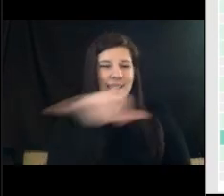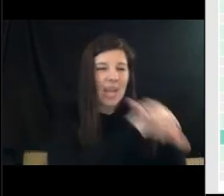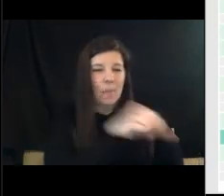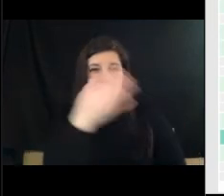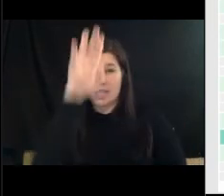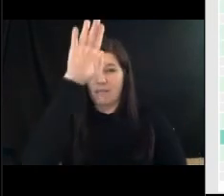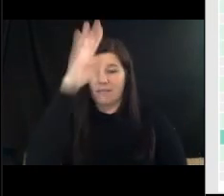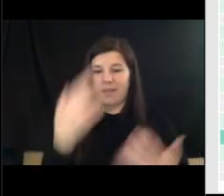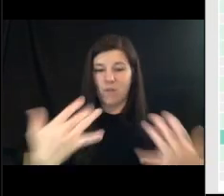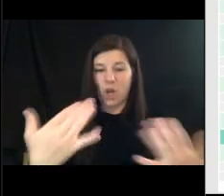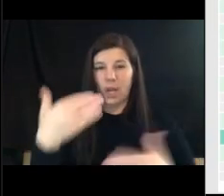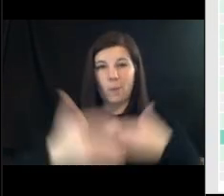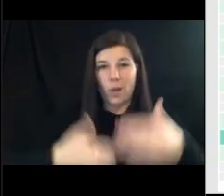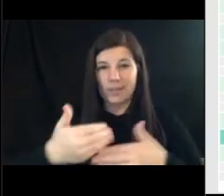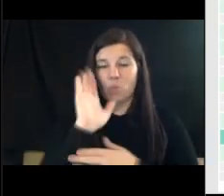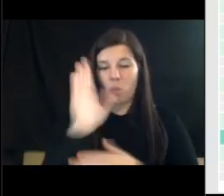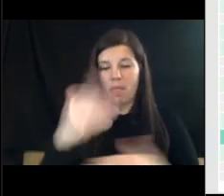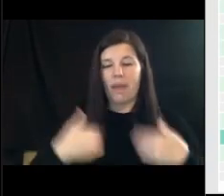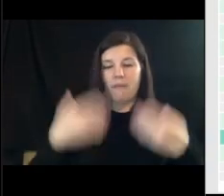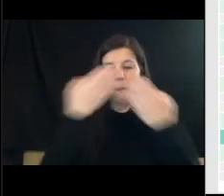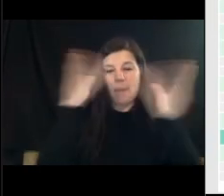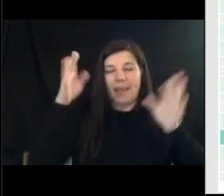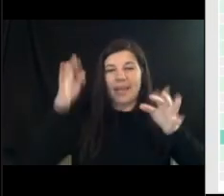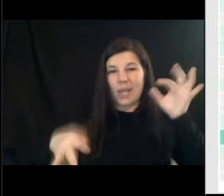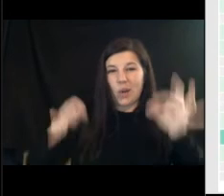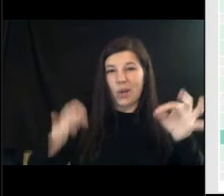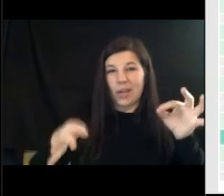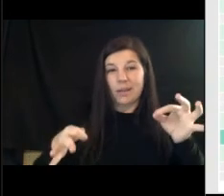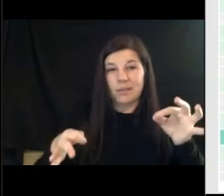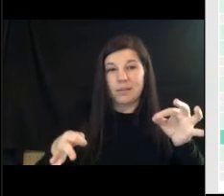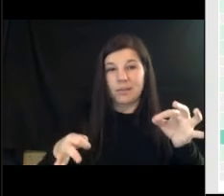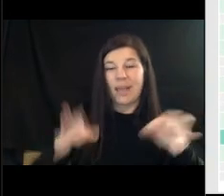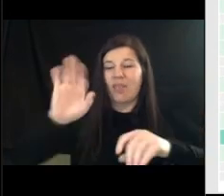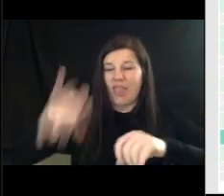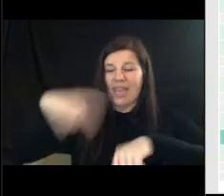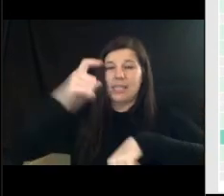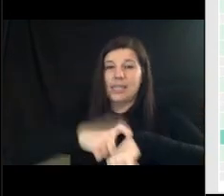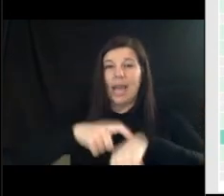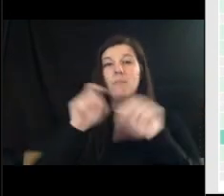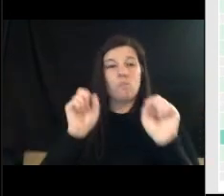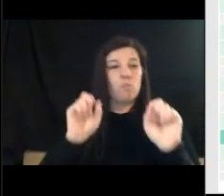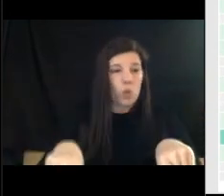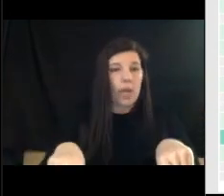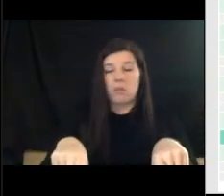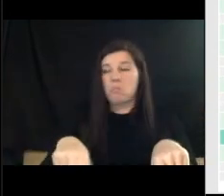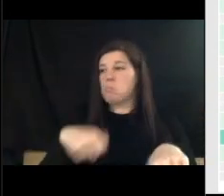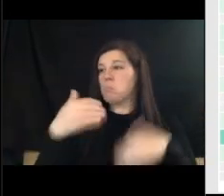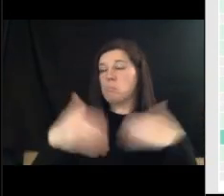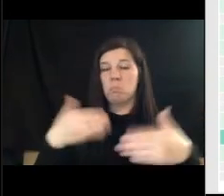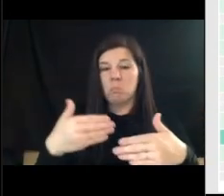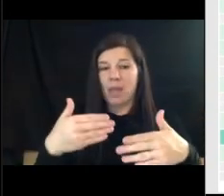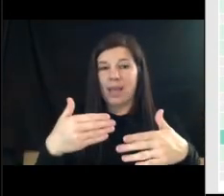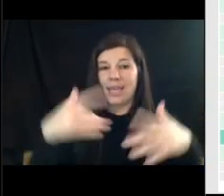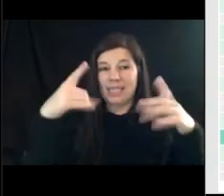point and it's only at that point is the special assessment actually levy you can pull out of that at any time up until that point you make that vote in